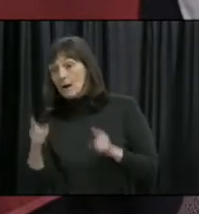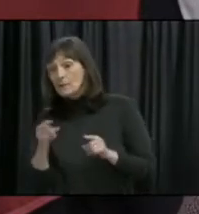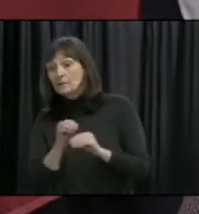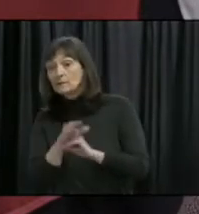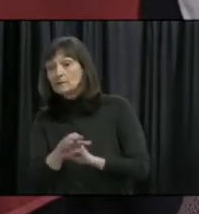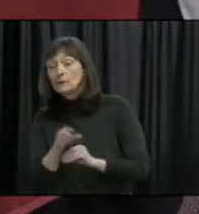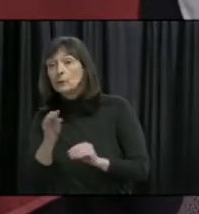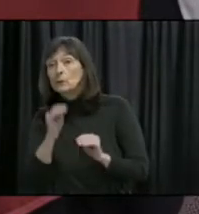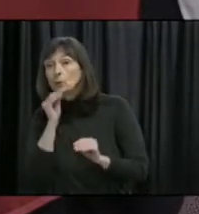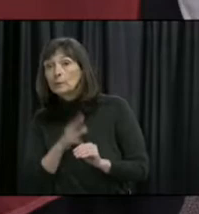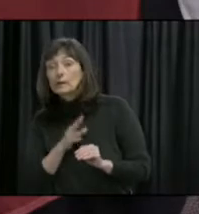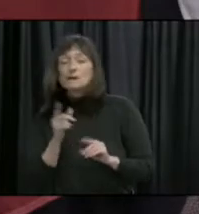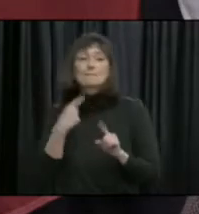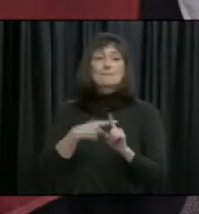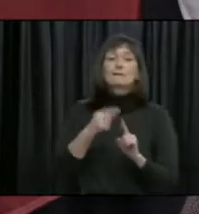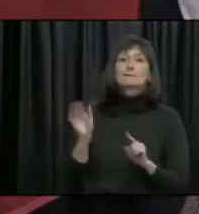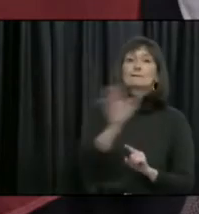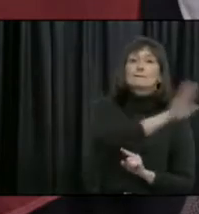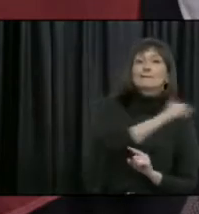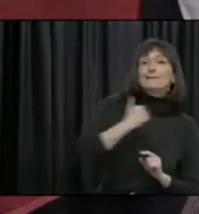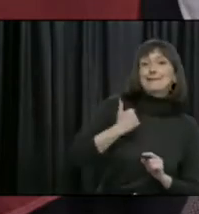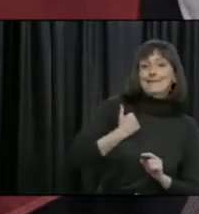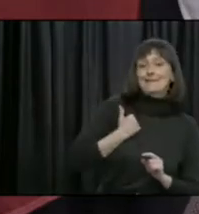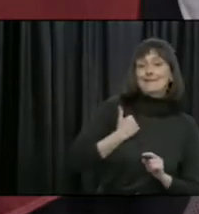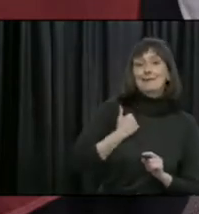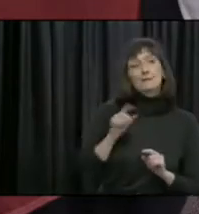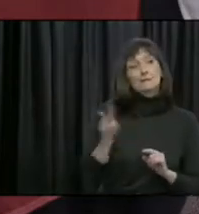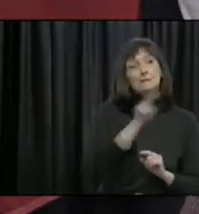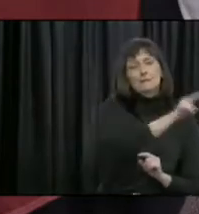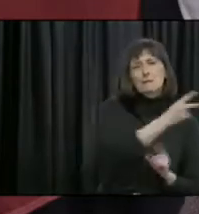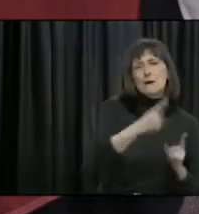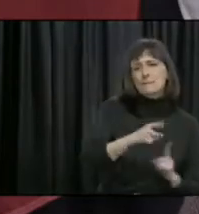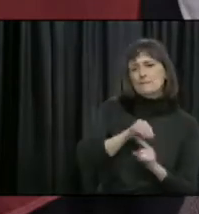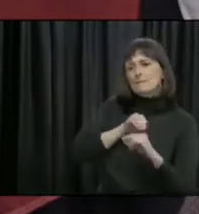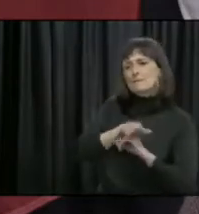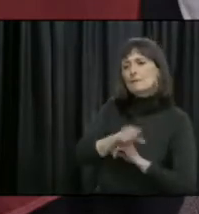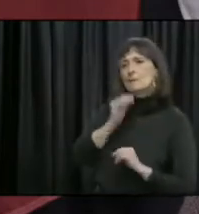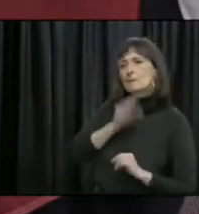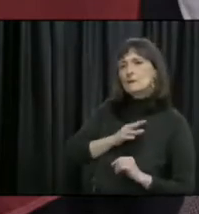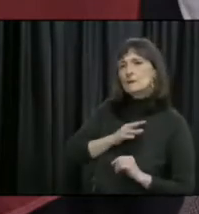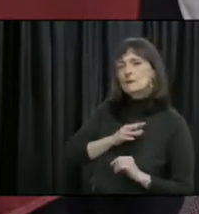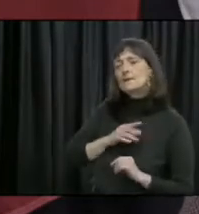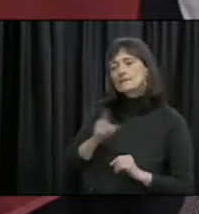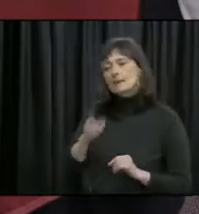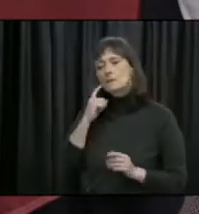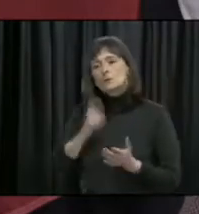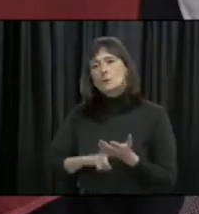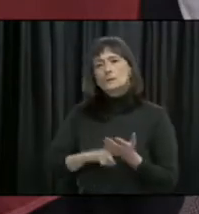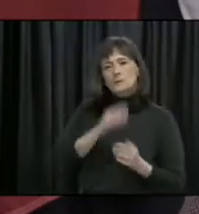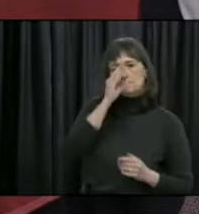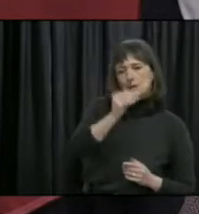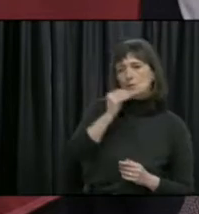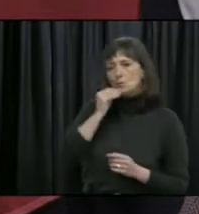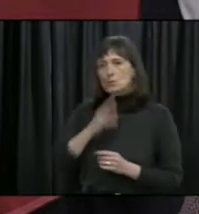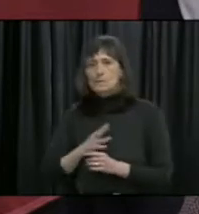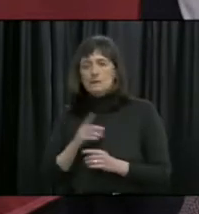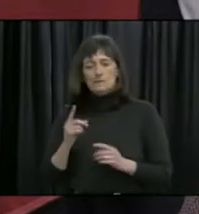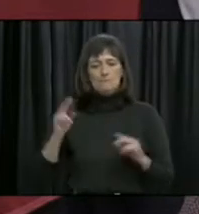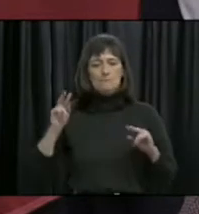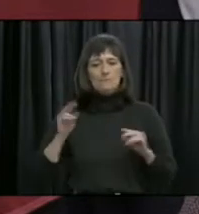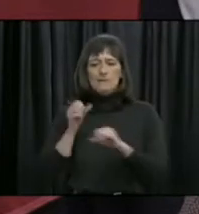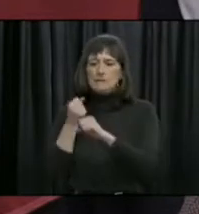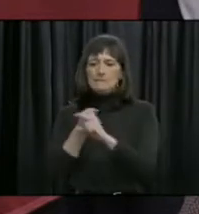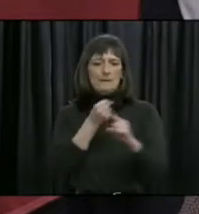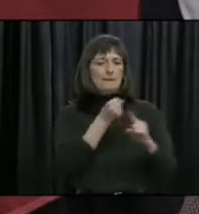and has been advising the gender-based impacts since the start of this crisis. And we will continue this work